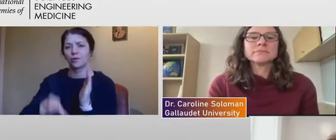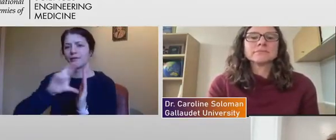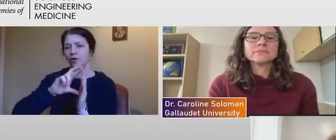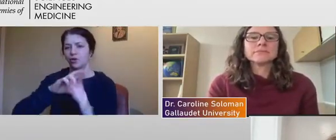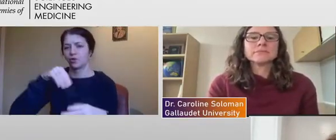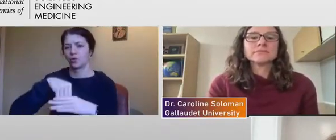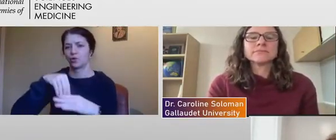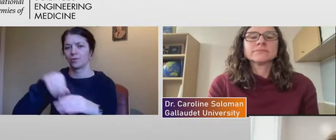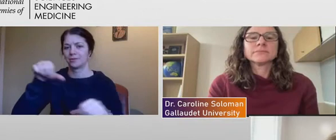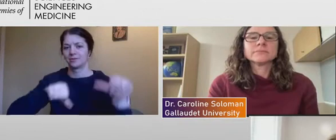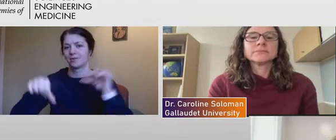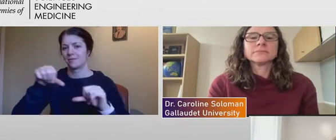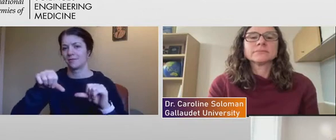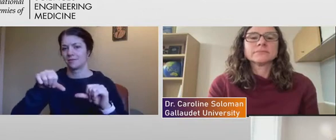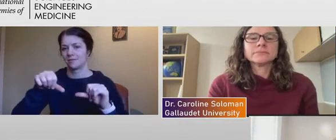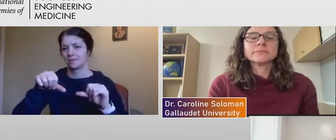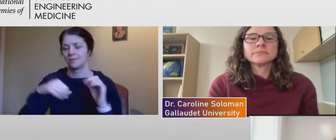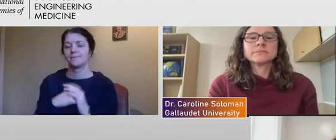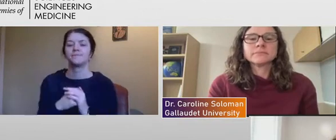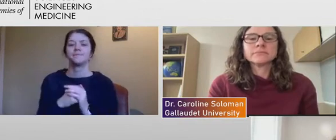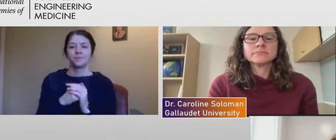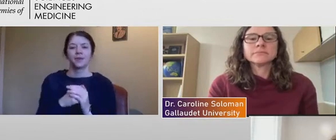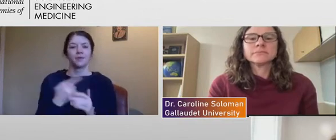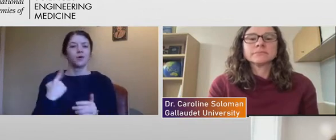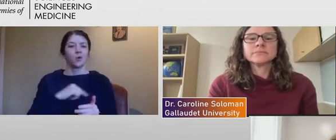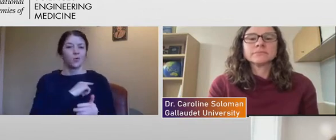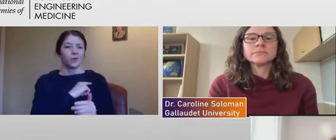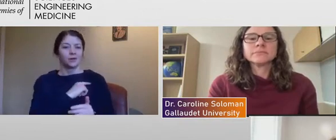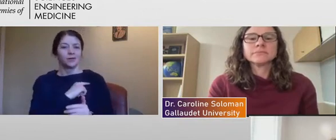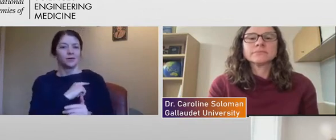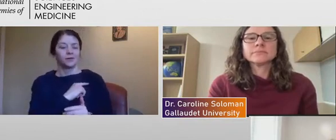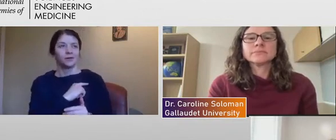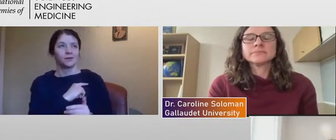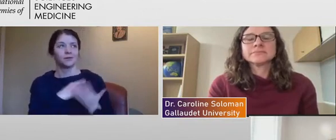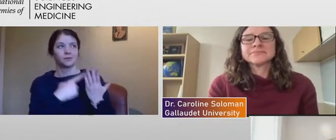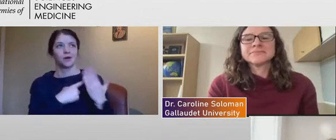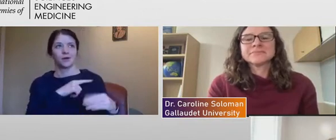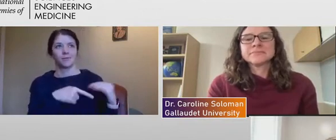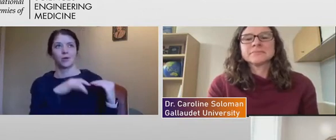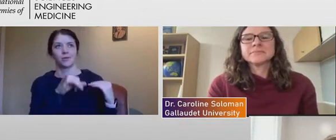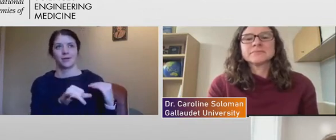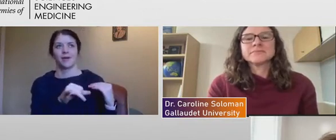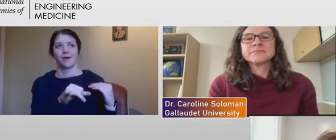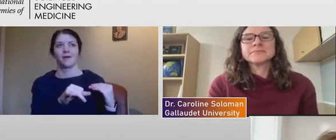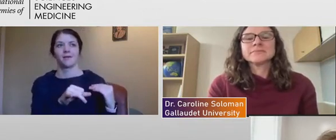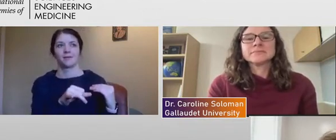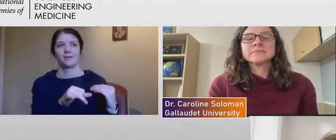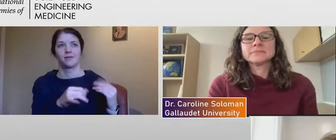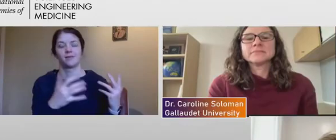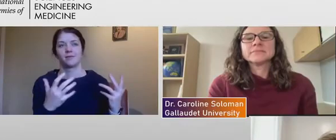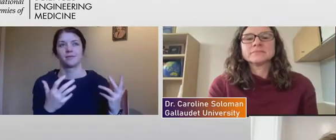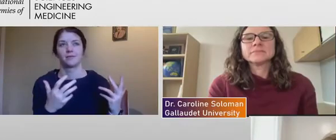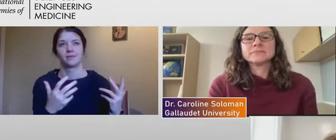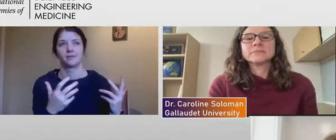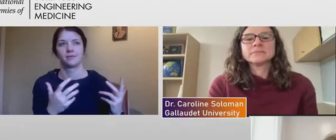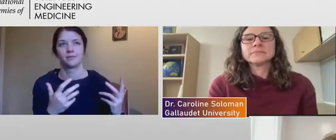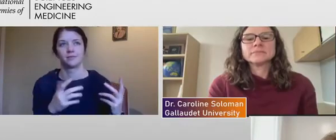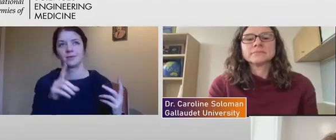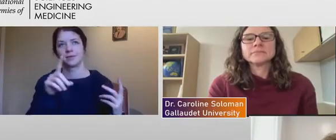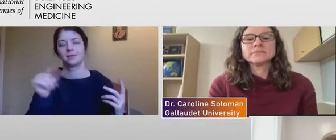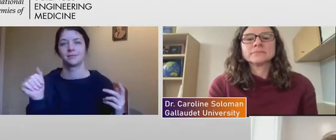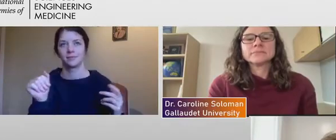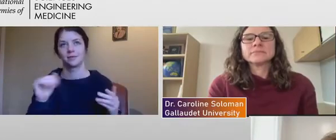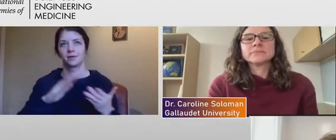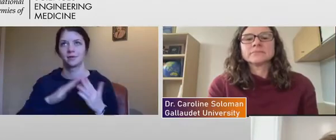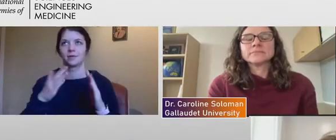Um, you know, I think we tell you about nothing about us, about us without us in the disability community,